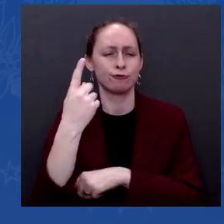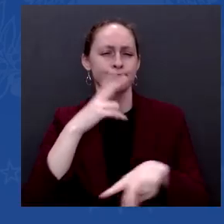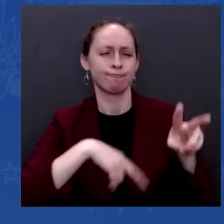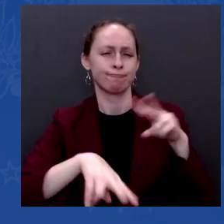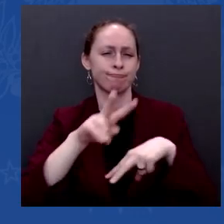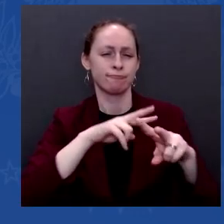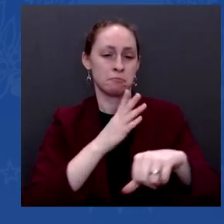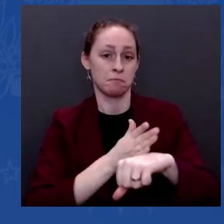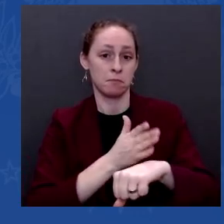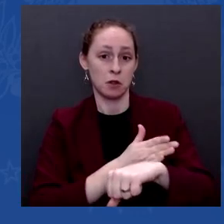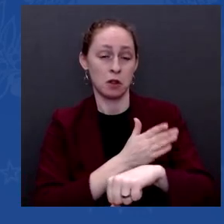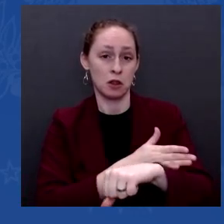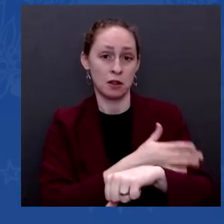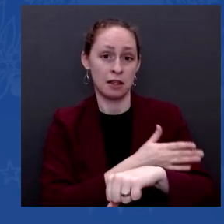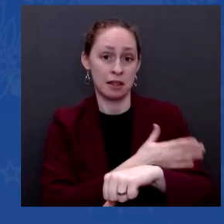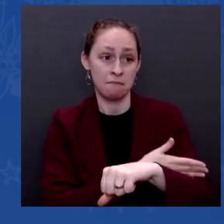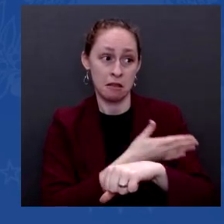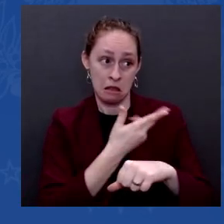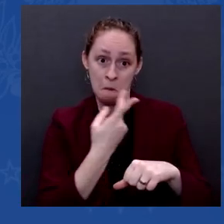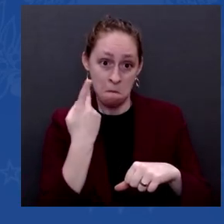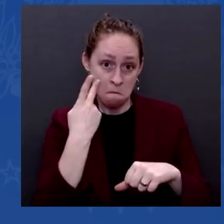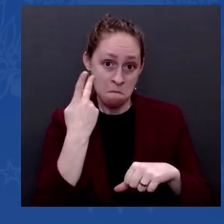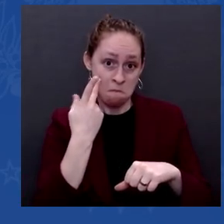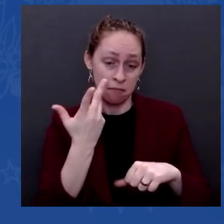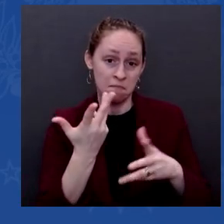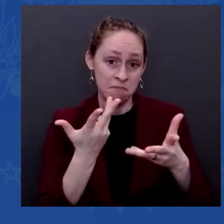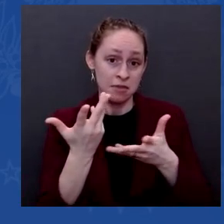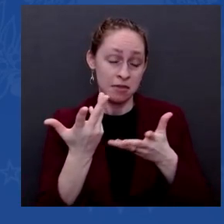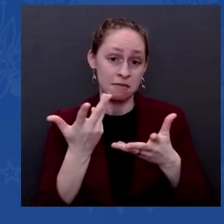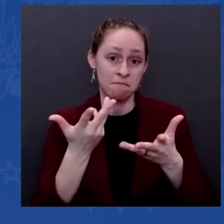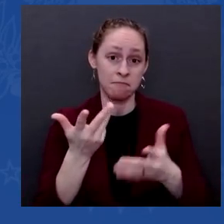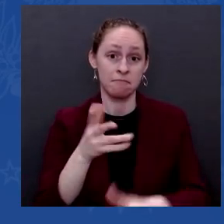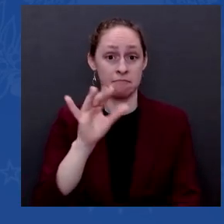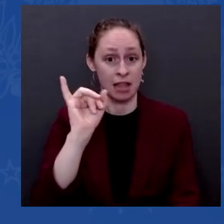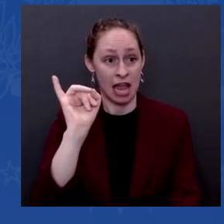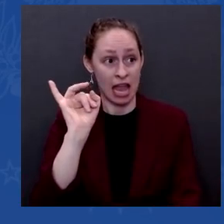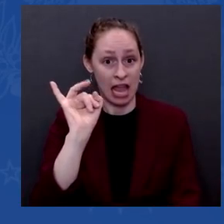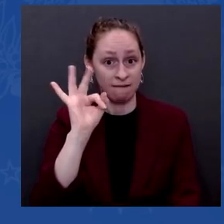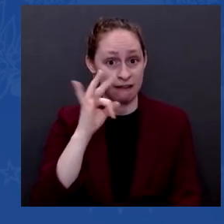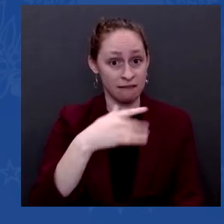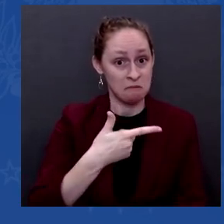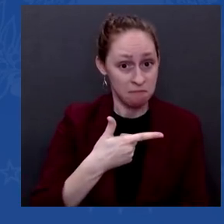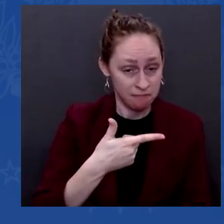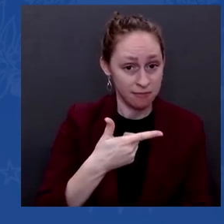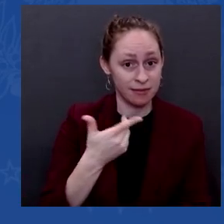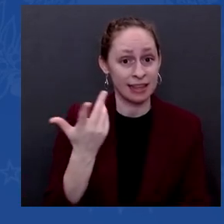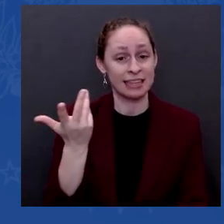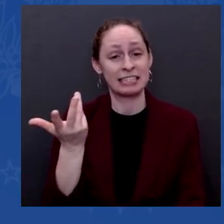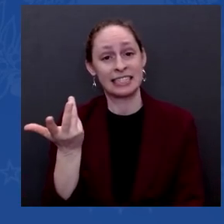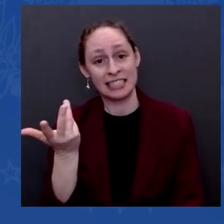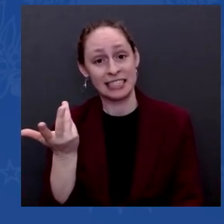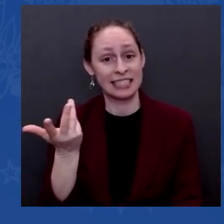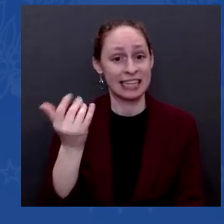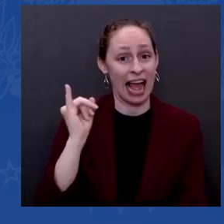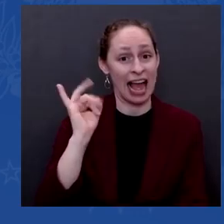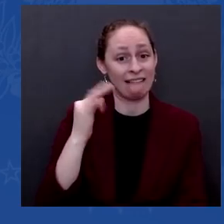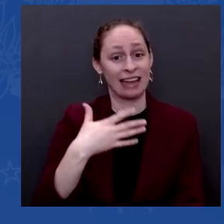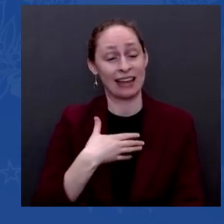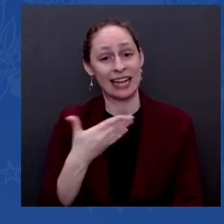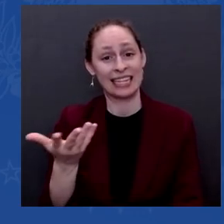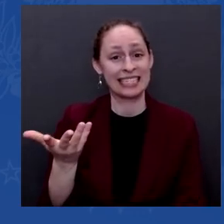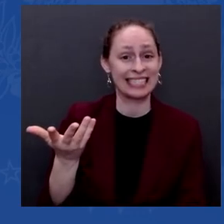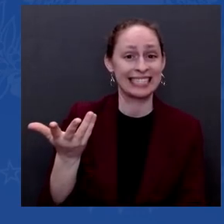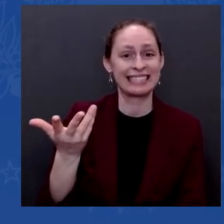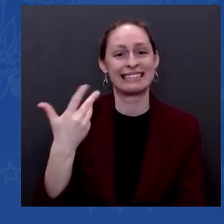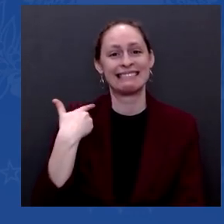as usual, he's going to — and I probably shouldn't go any further, but I think